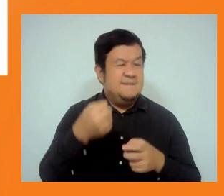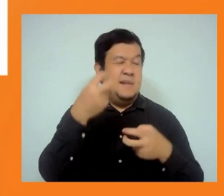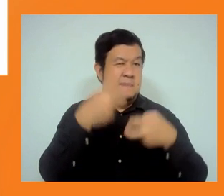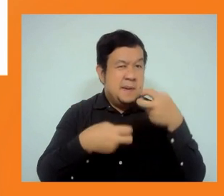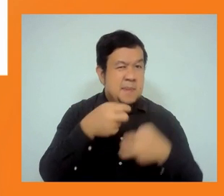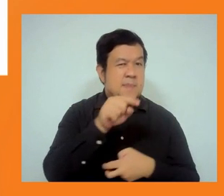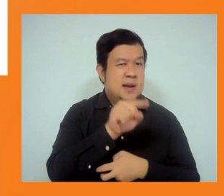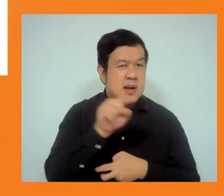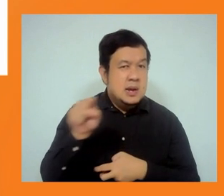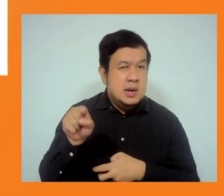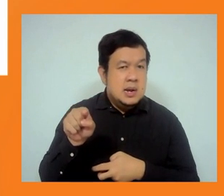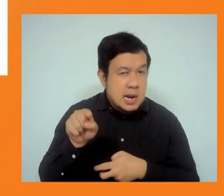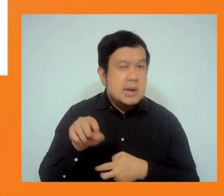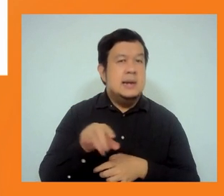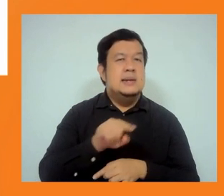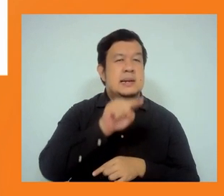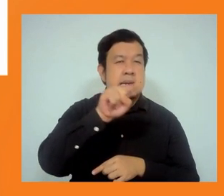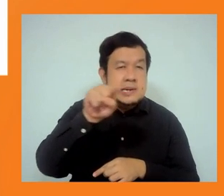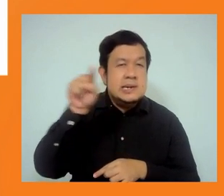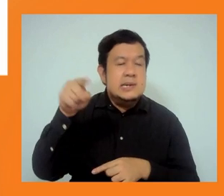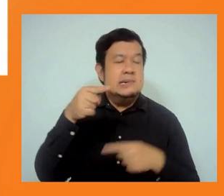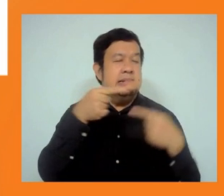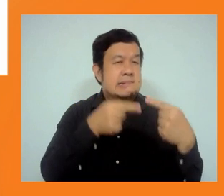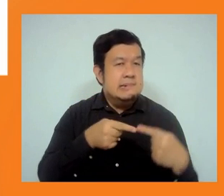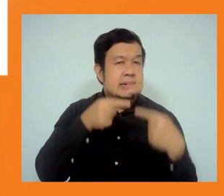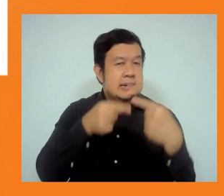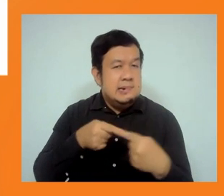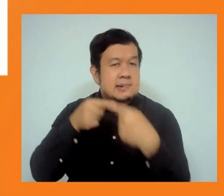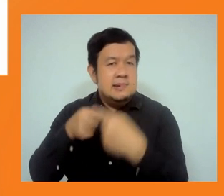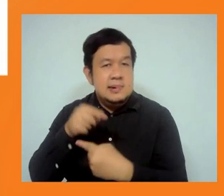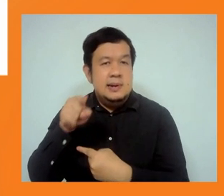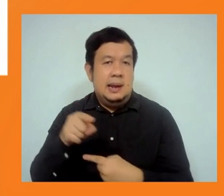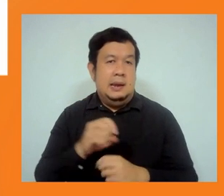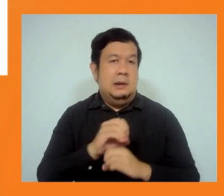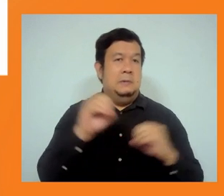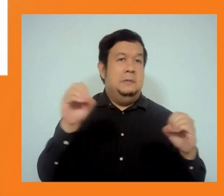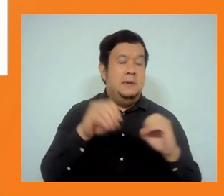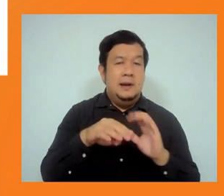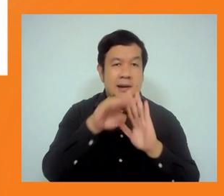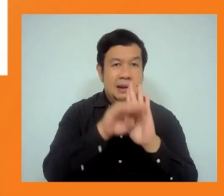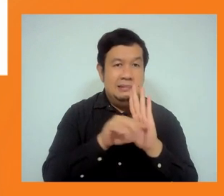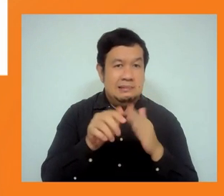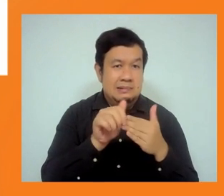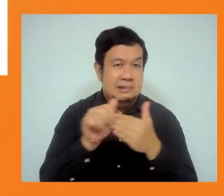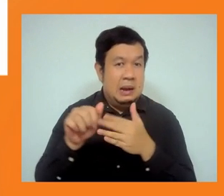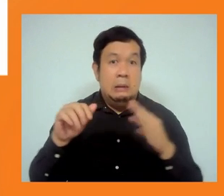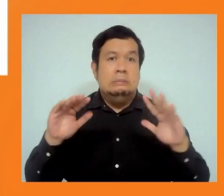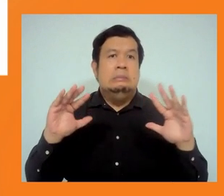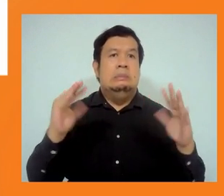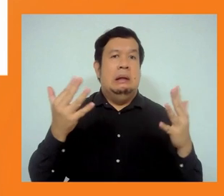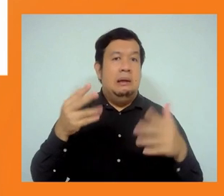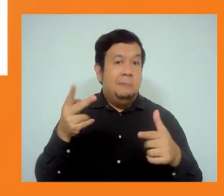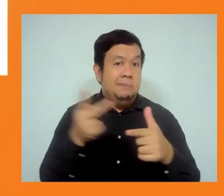think the safeguards are not really the the priority for them. And we also found that there are a number of